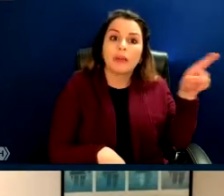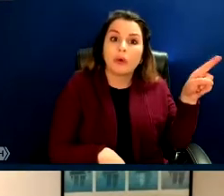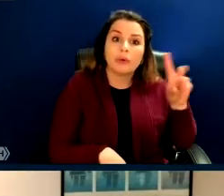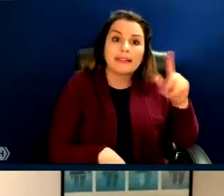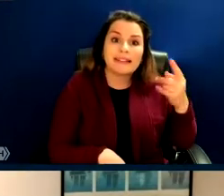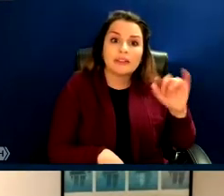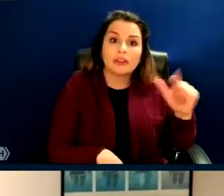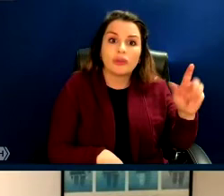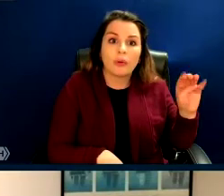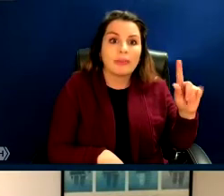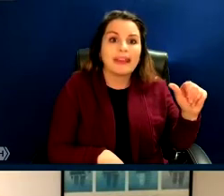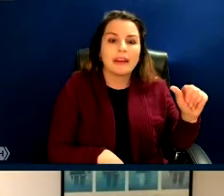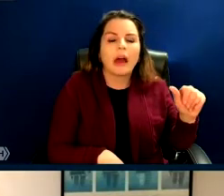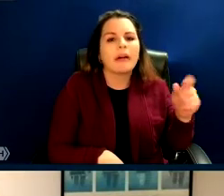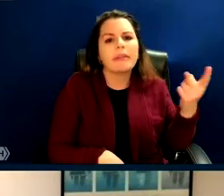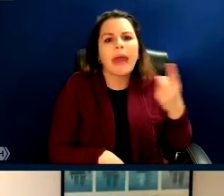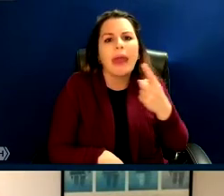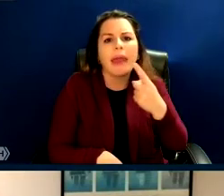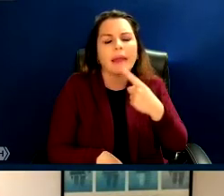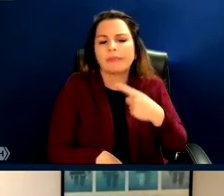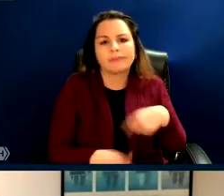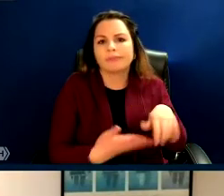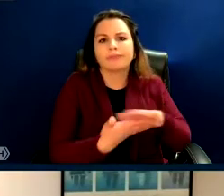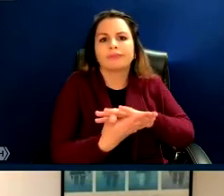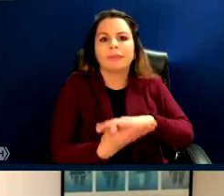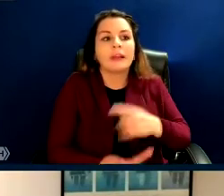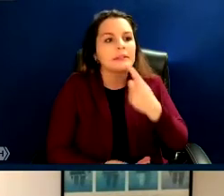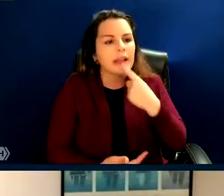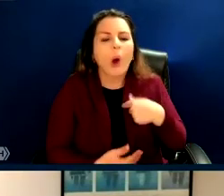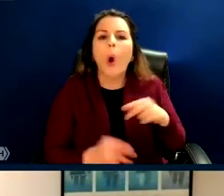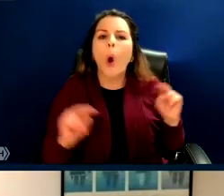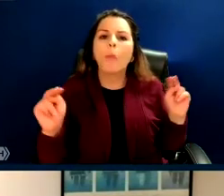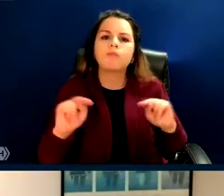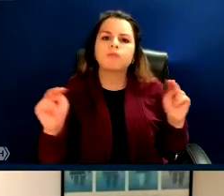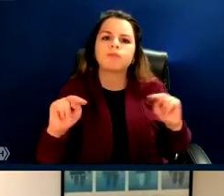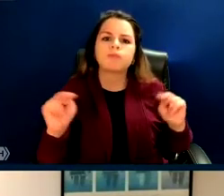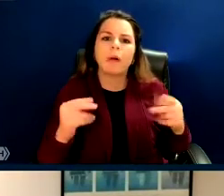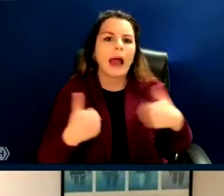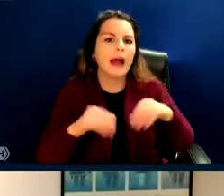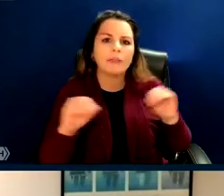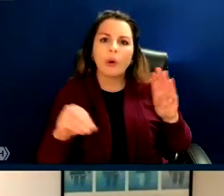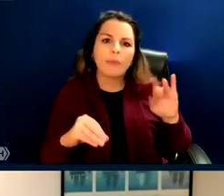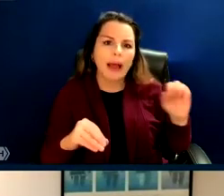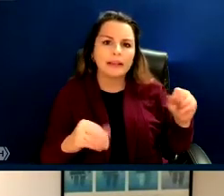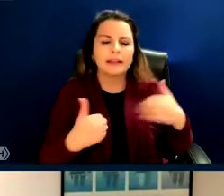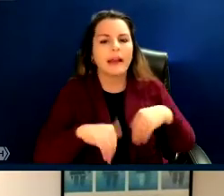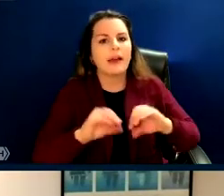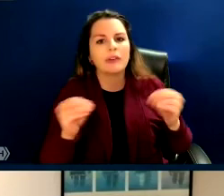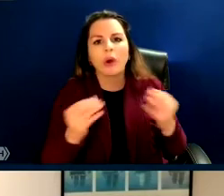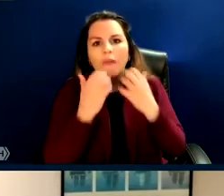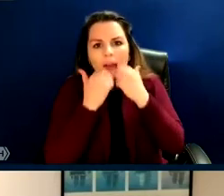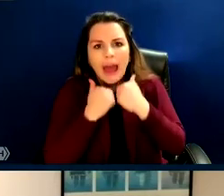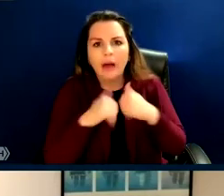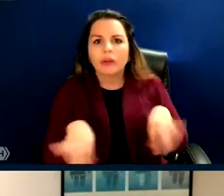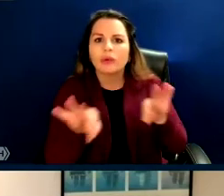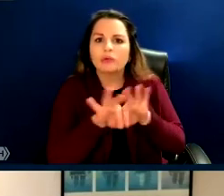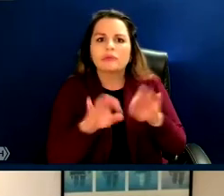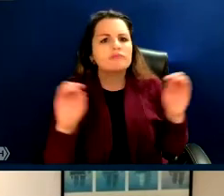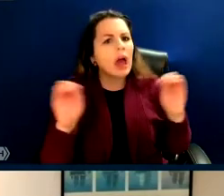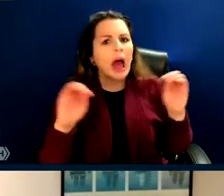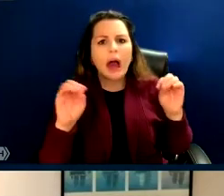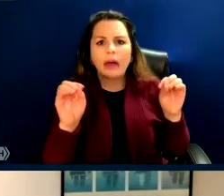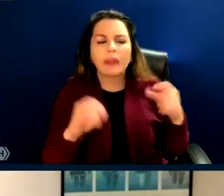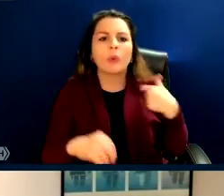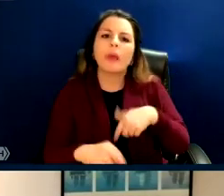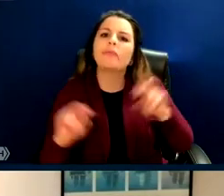and companies argue that they are not biased, that they hold no values, that they are value free. Right,